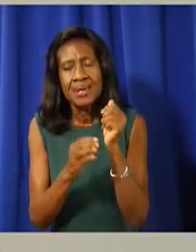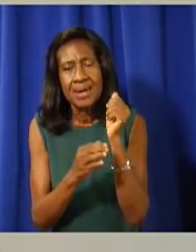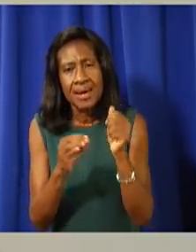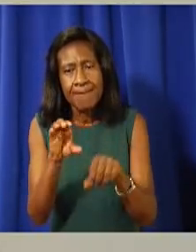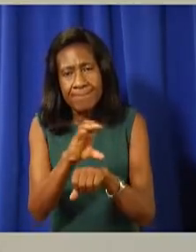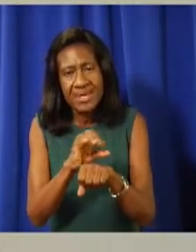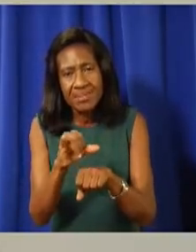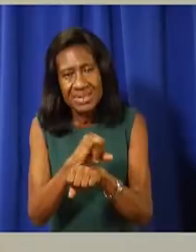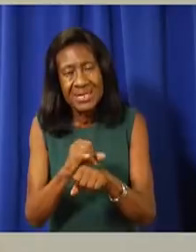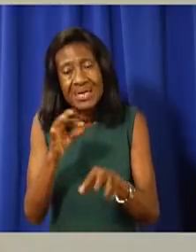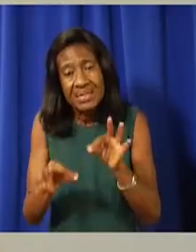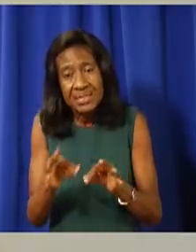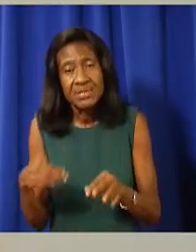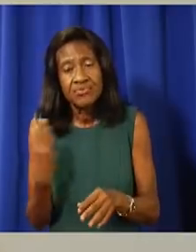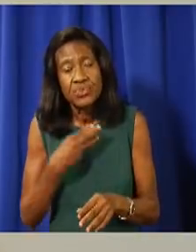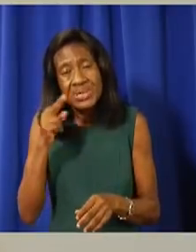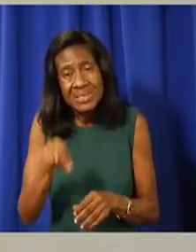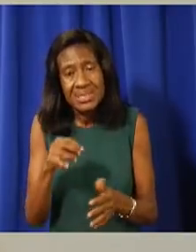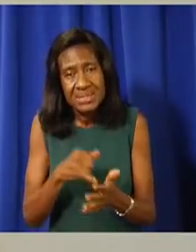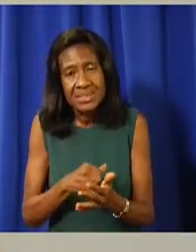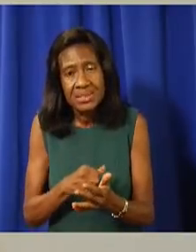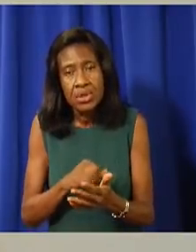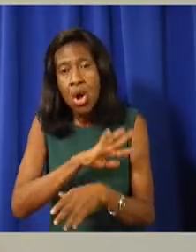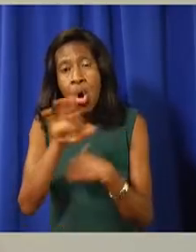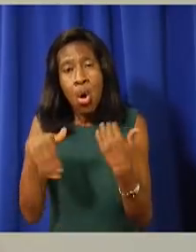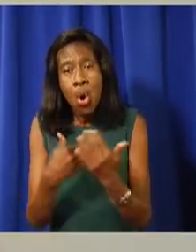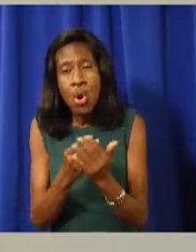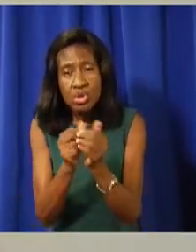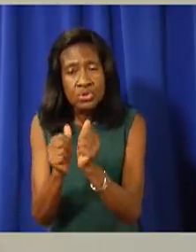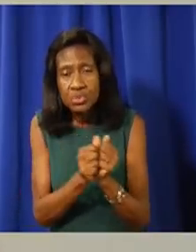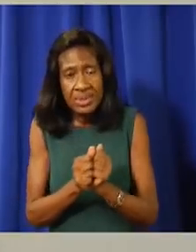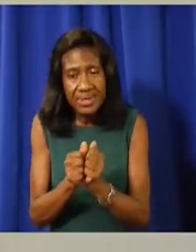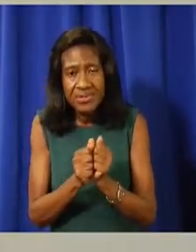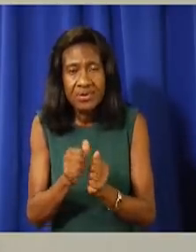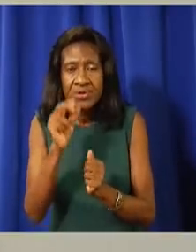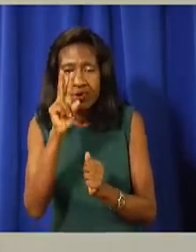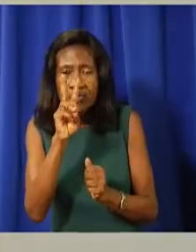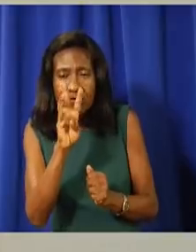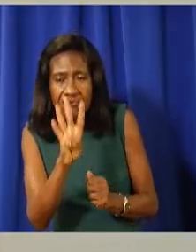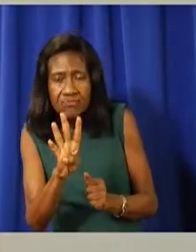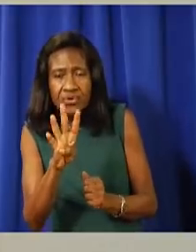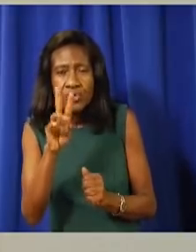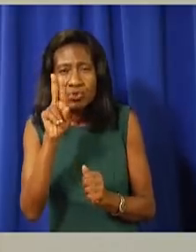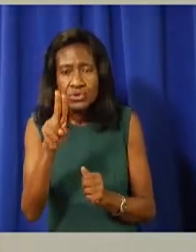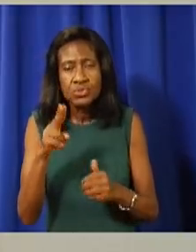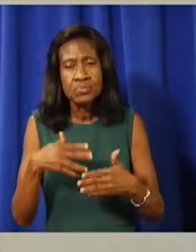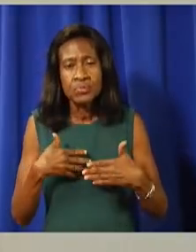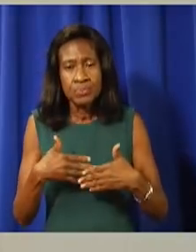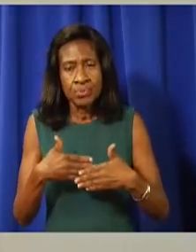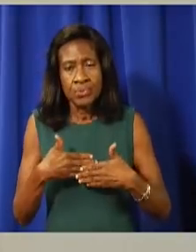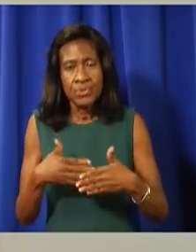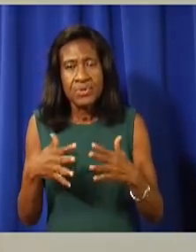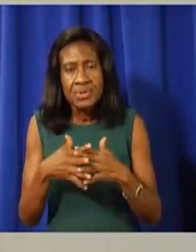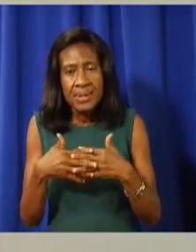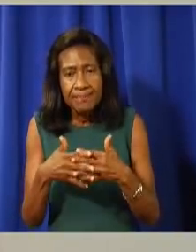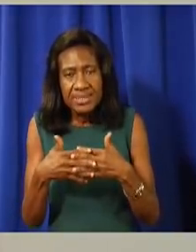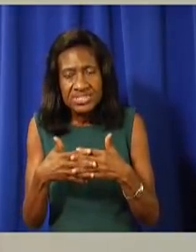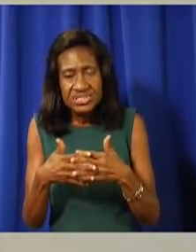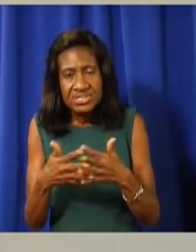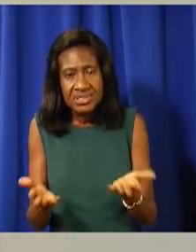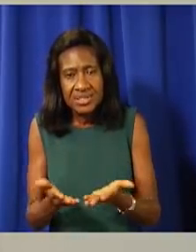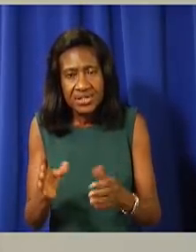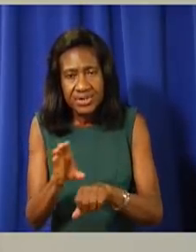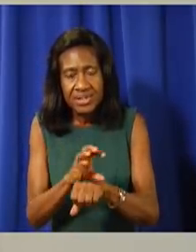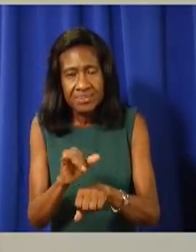required. In total, we have 42 ventilators available on island, with 20